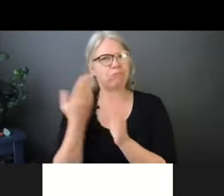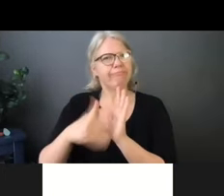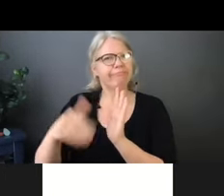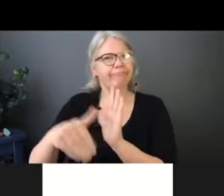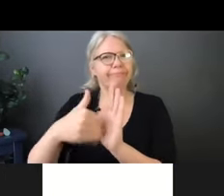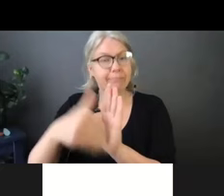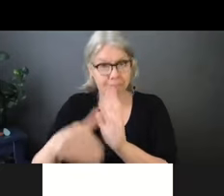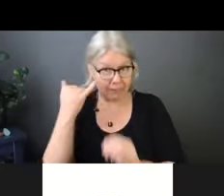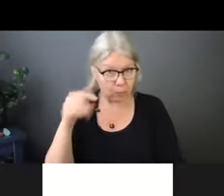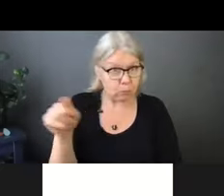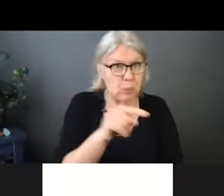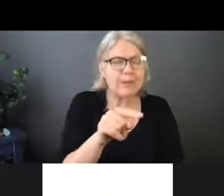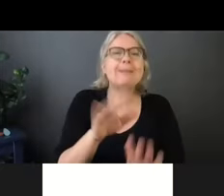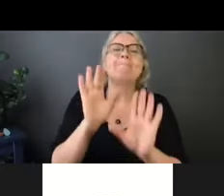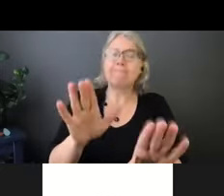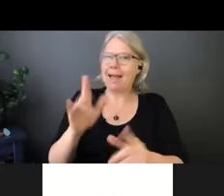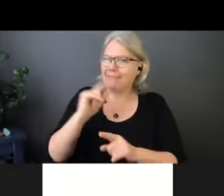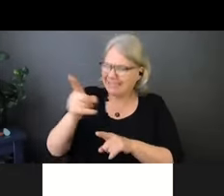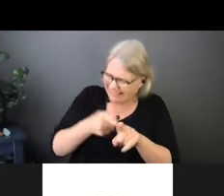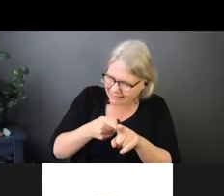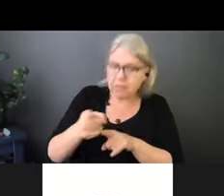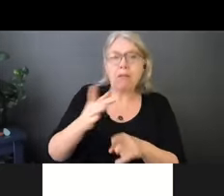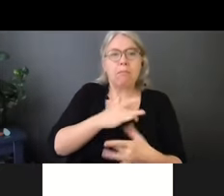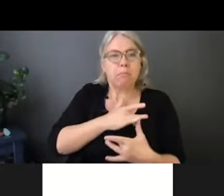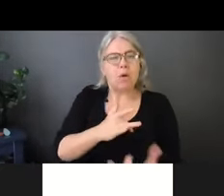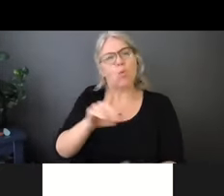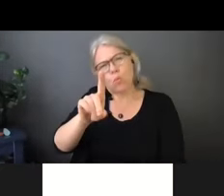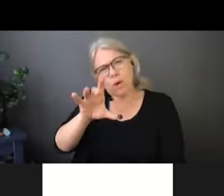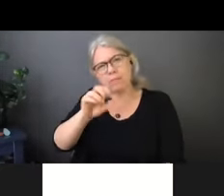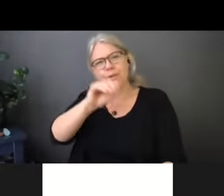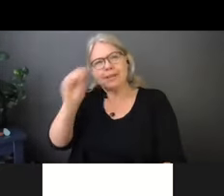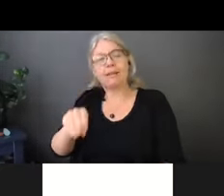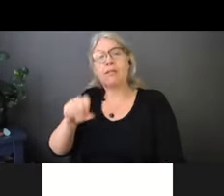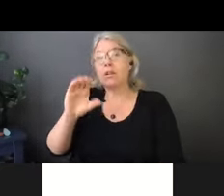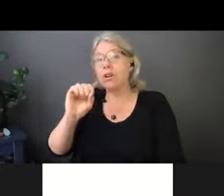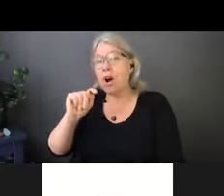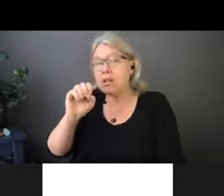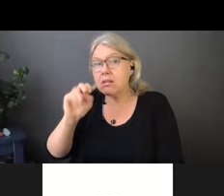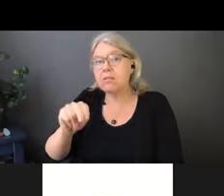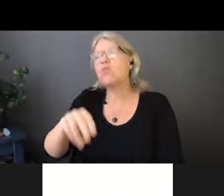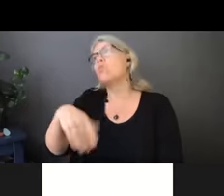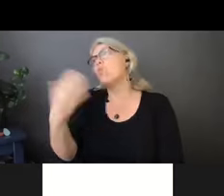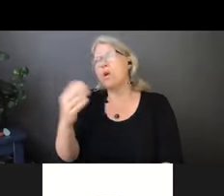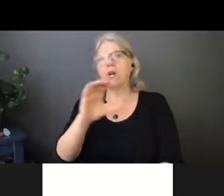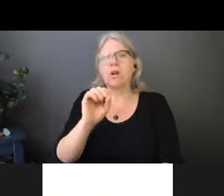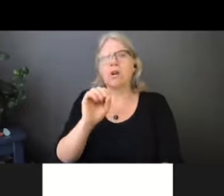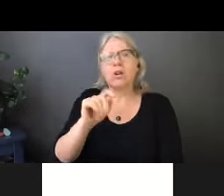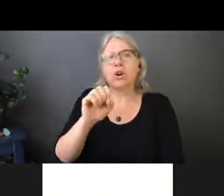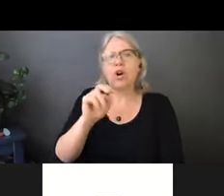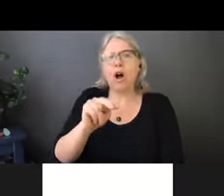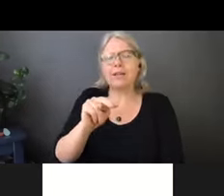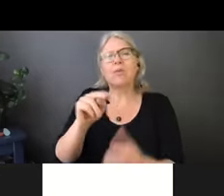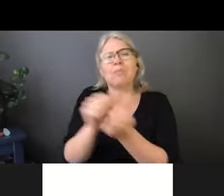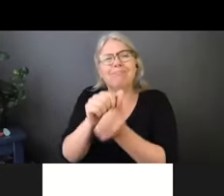they're usually made of 100% cotton or polyester or a cotton polyester blend. And they are chemically finished.